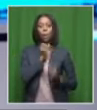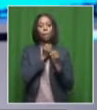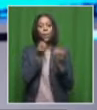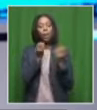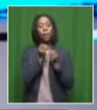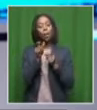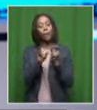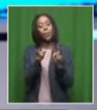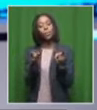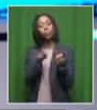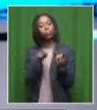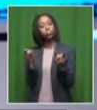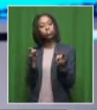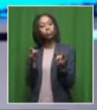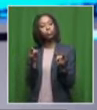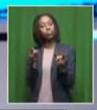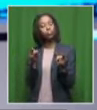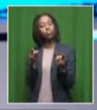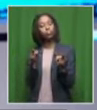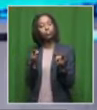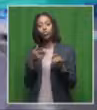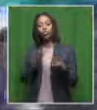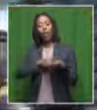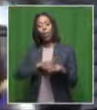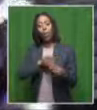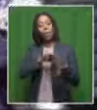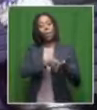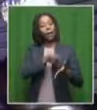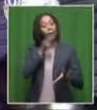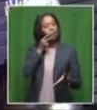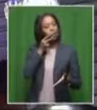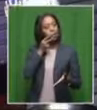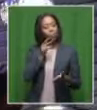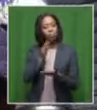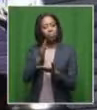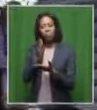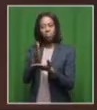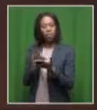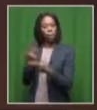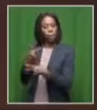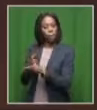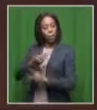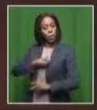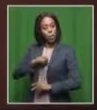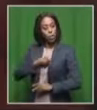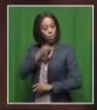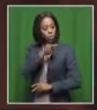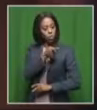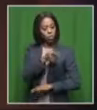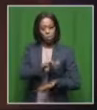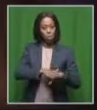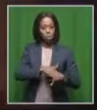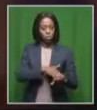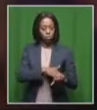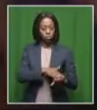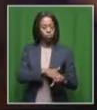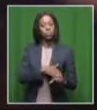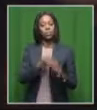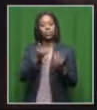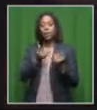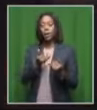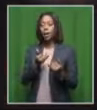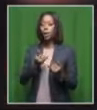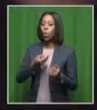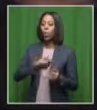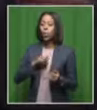the people who left buying cigarettes and the other tobacco products were young people. so young people then naturally